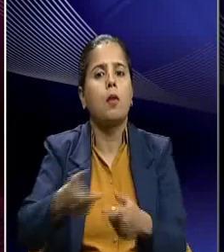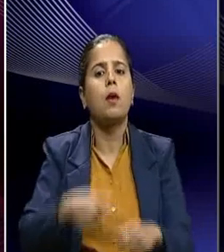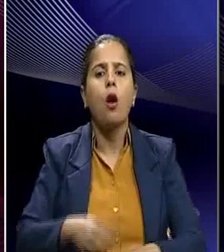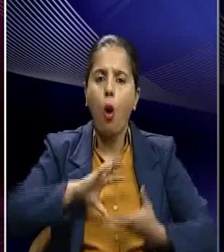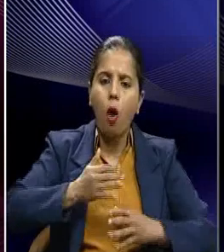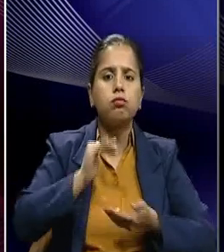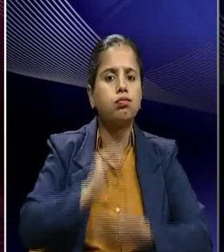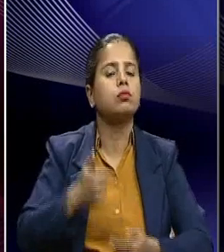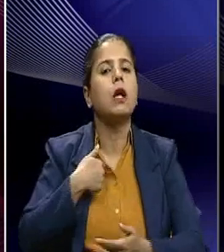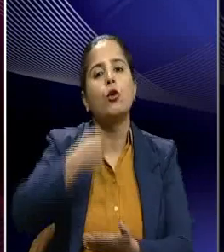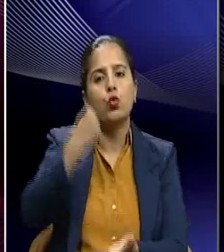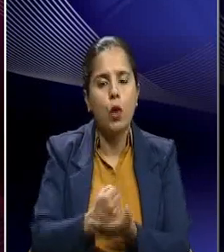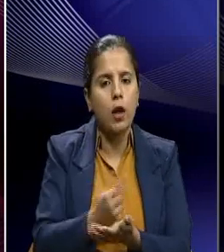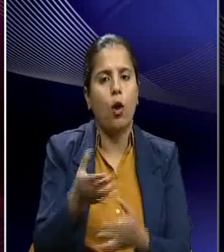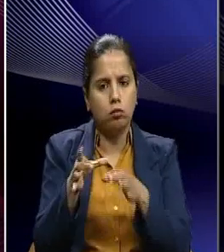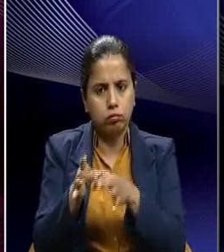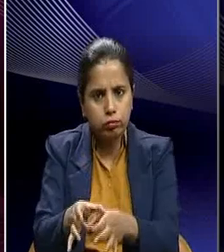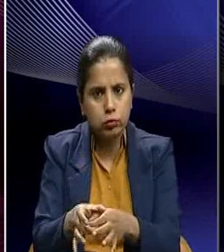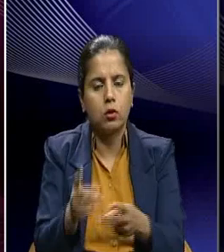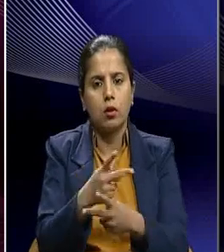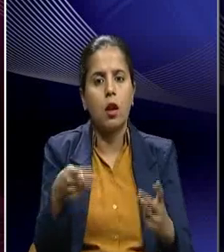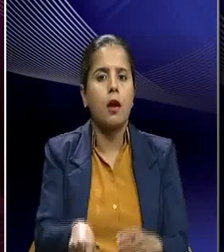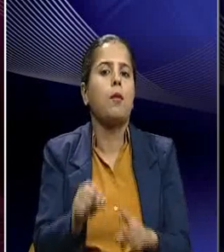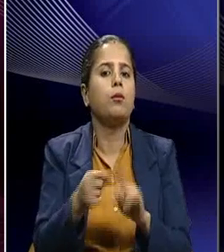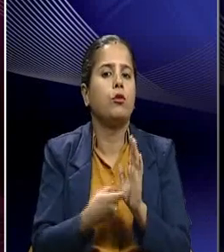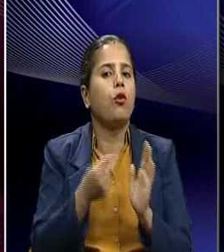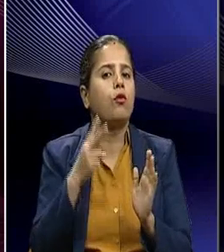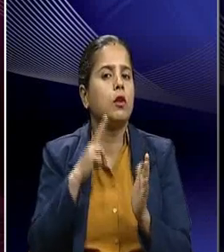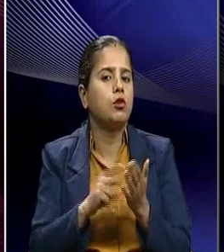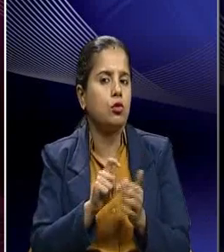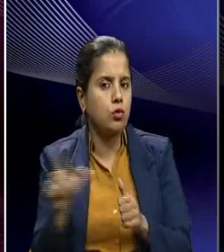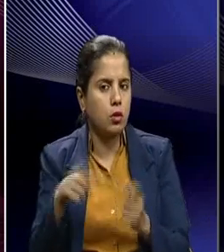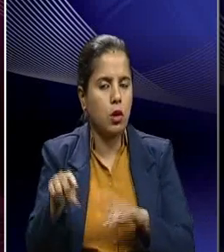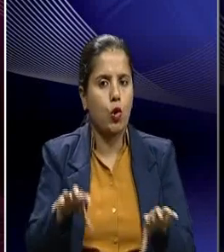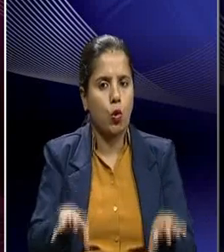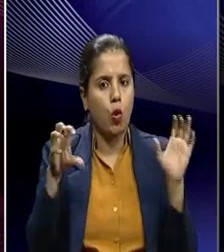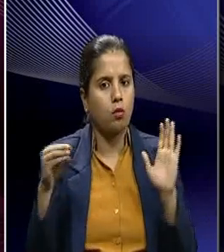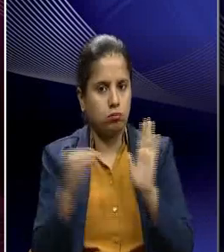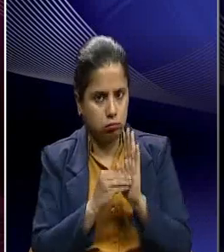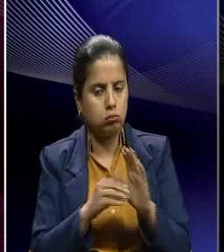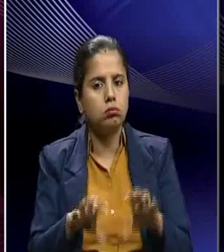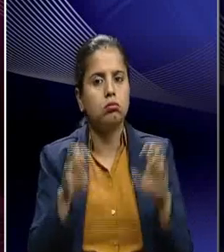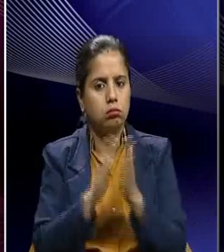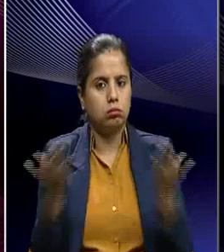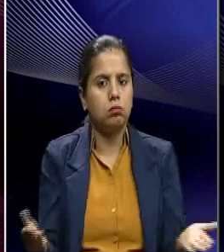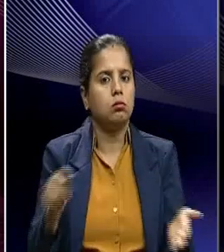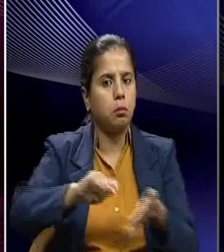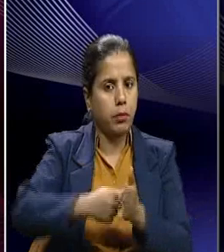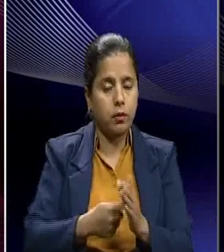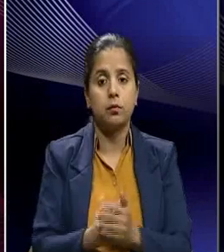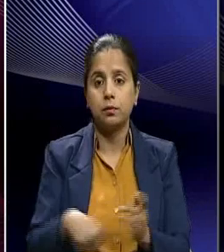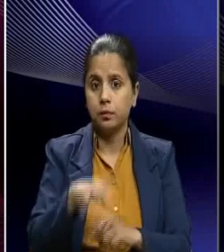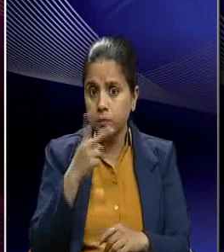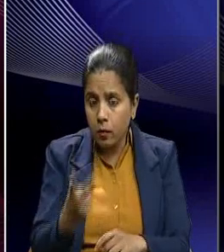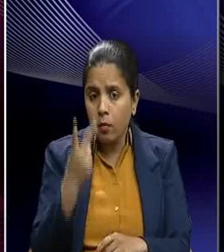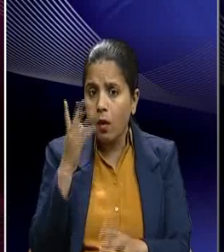minorities and provincial constitution as well. So we find that he was instrumental in incorporating